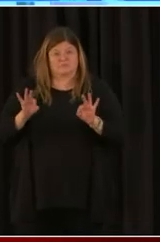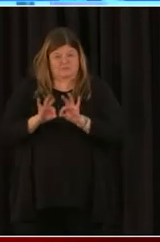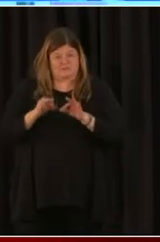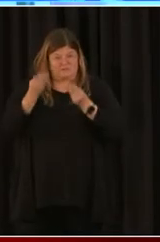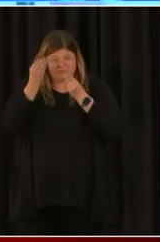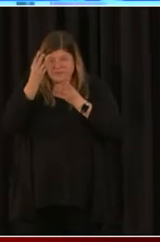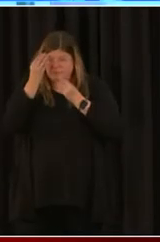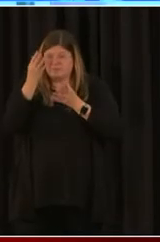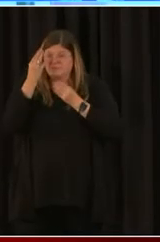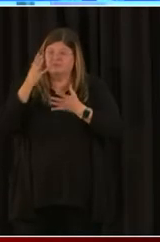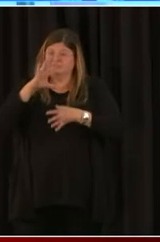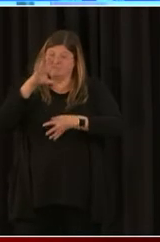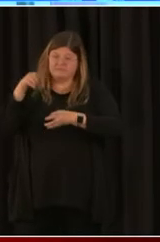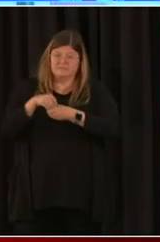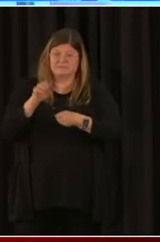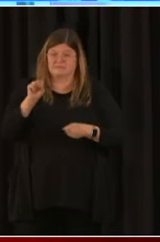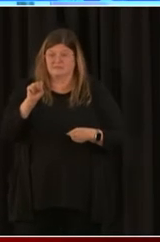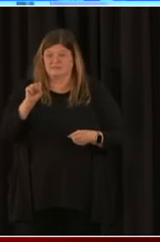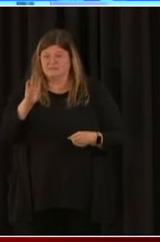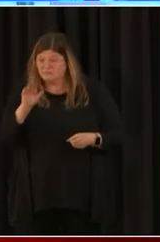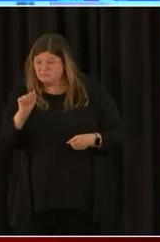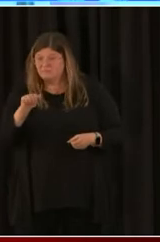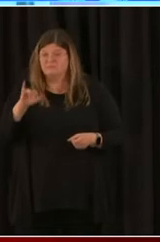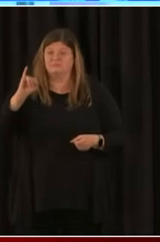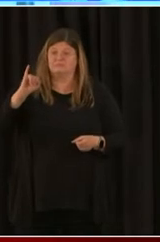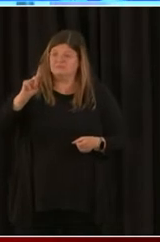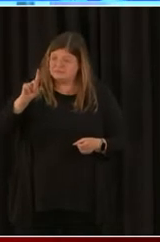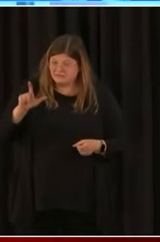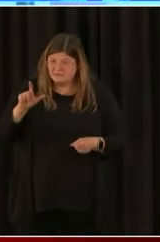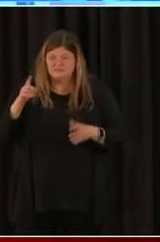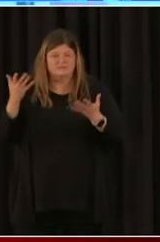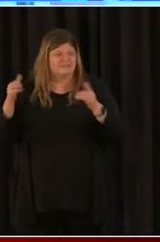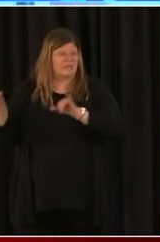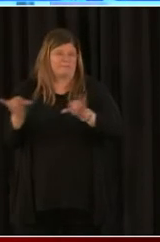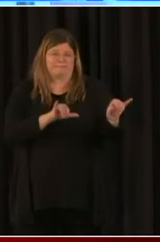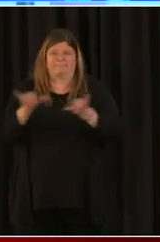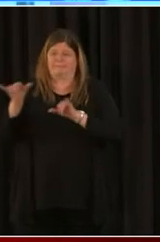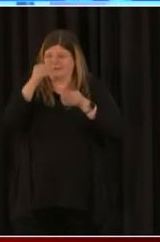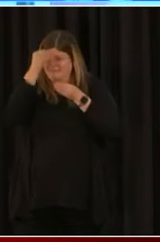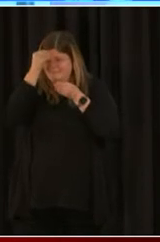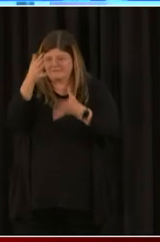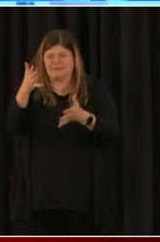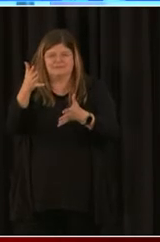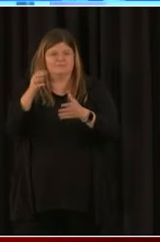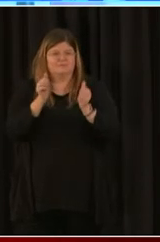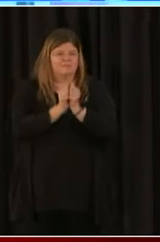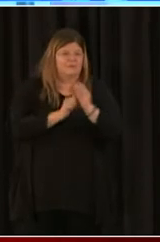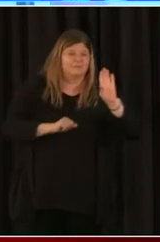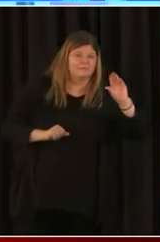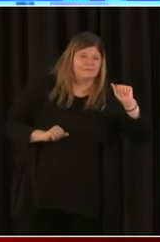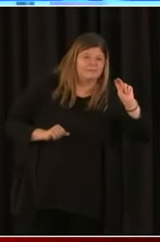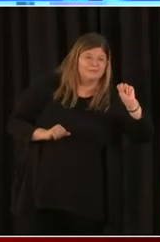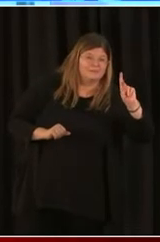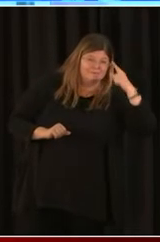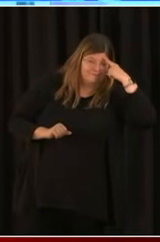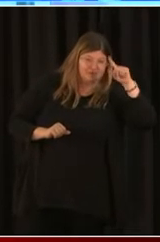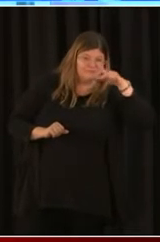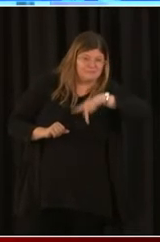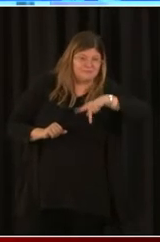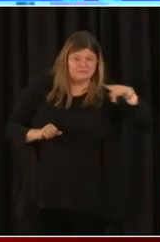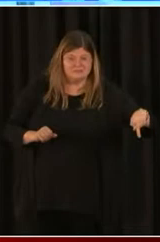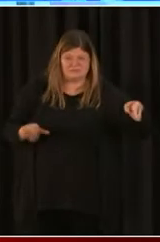for EIDL will pretty much be the same information that you're going to supply to the banks for the PPP,